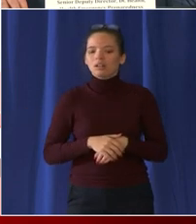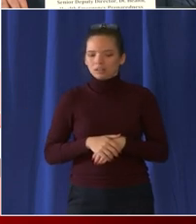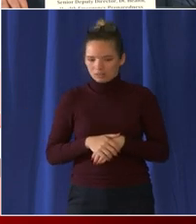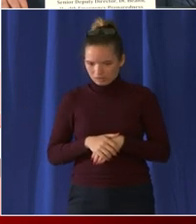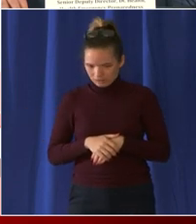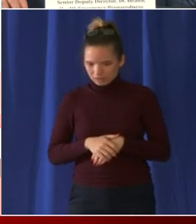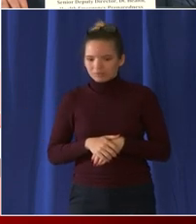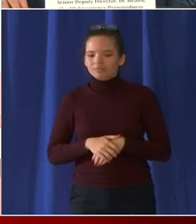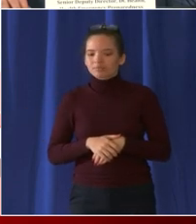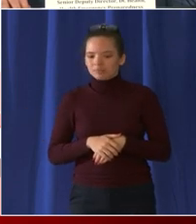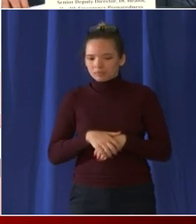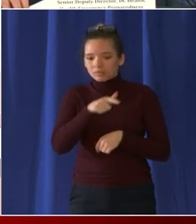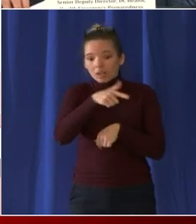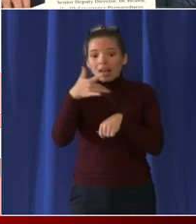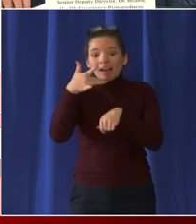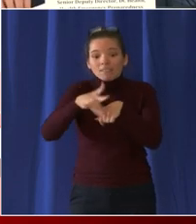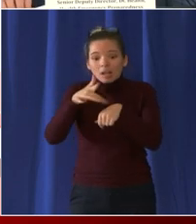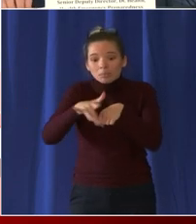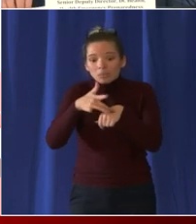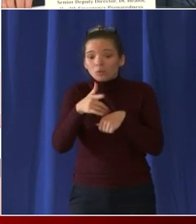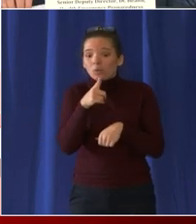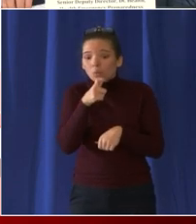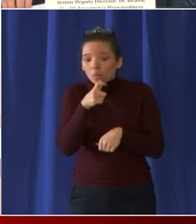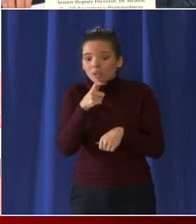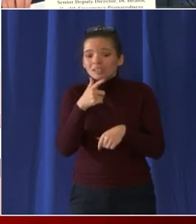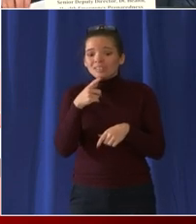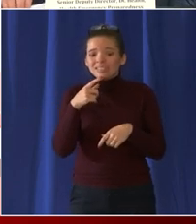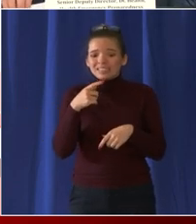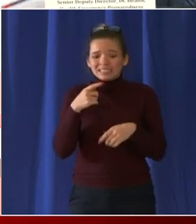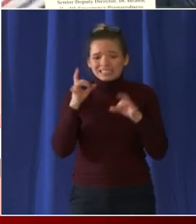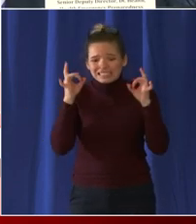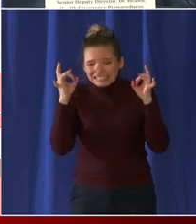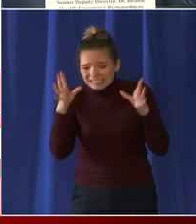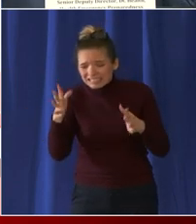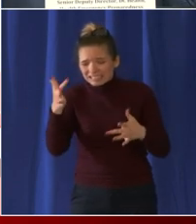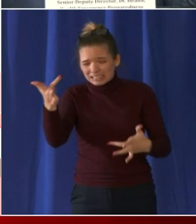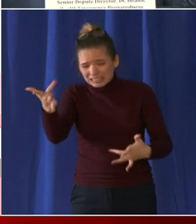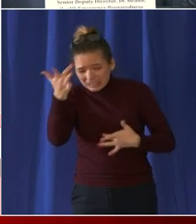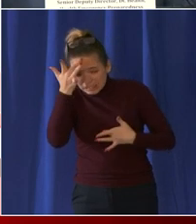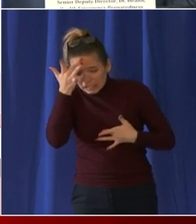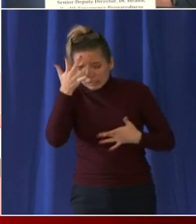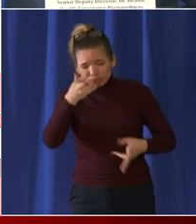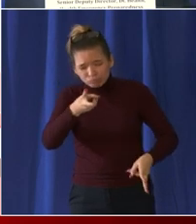we're saving that capacity for individuals that are truly having life-threatening emergencies